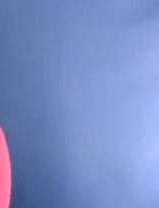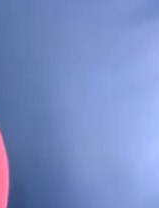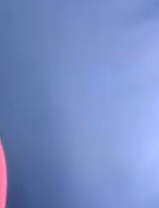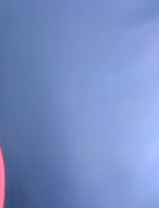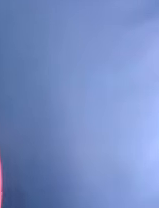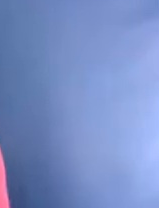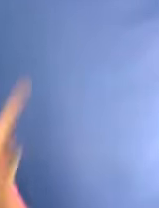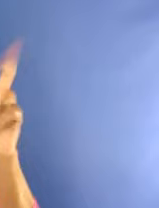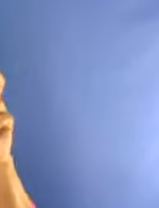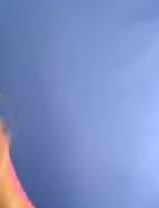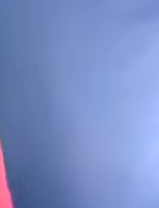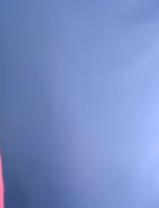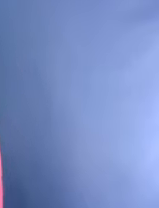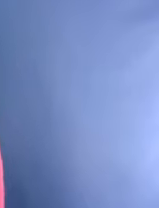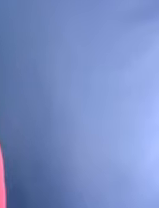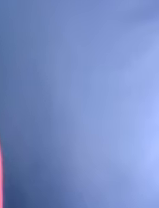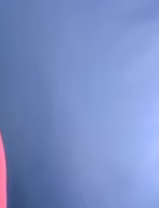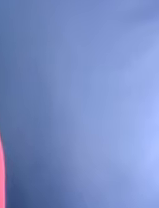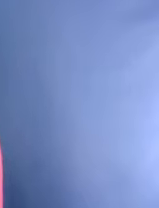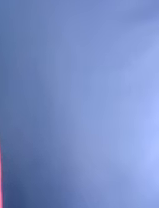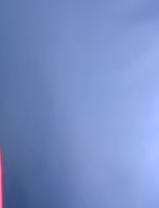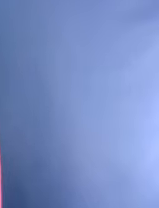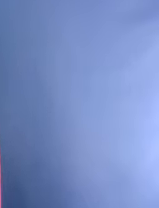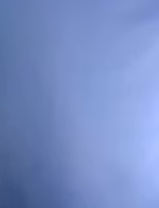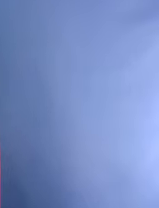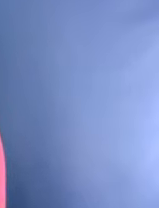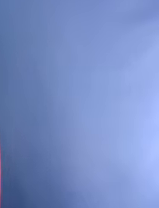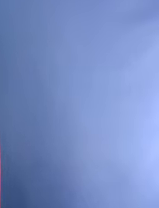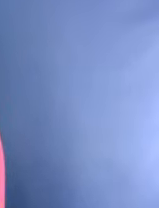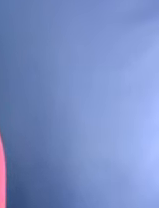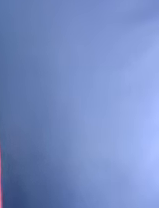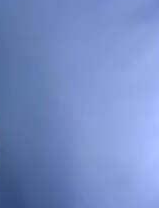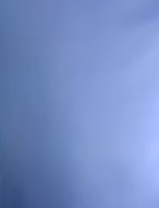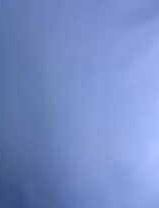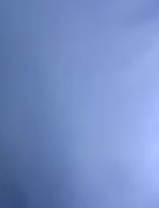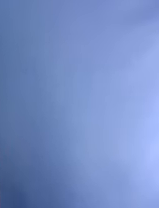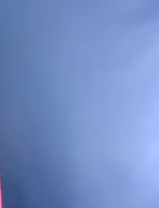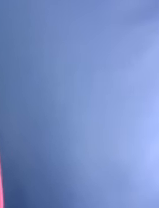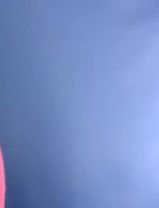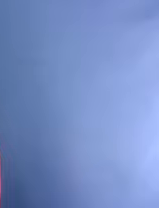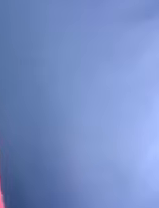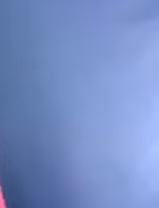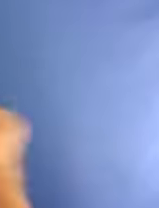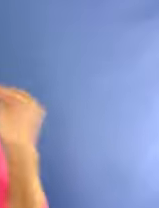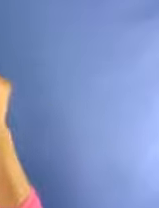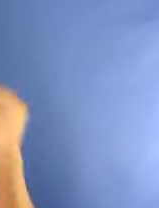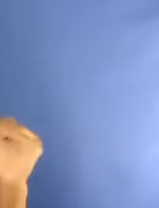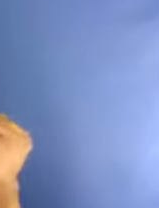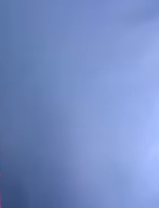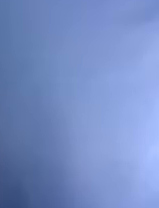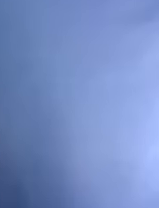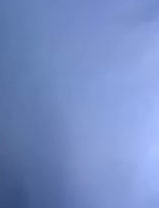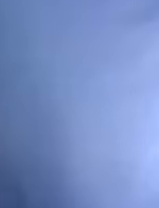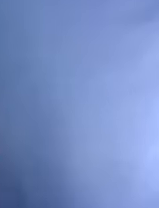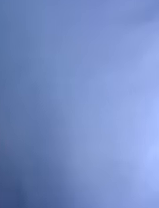for scrapping human rights act. There needs to be equal and effective access to protection and support for all women, regardless